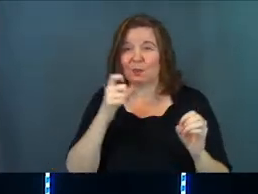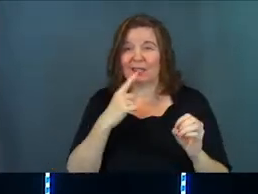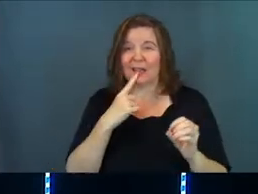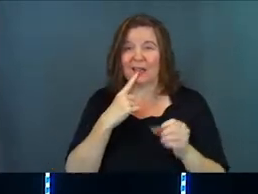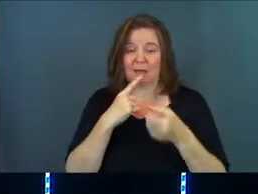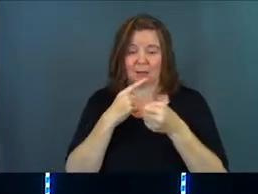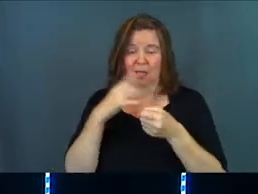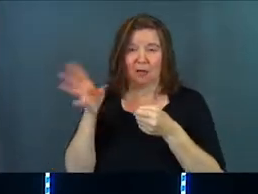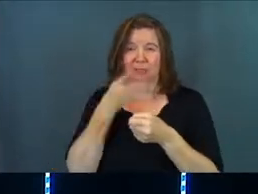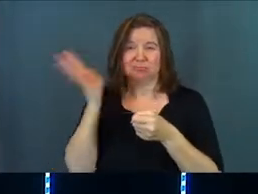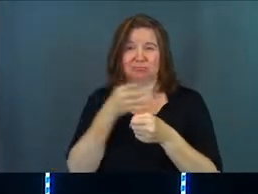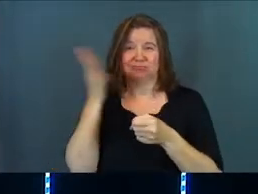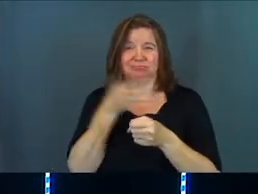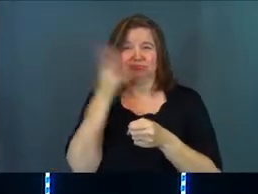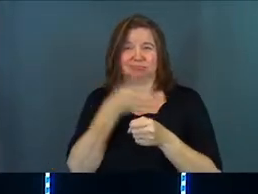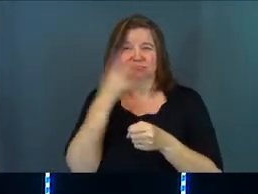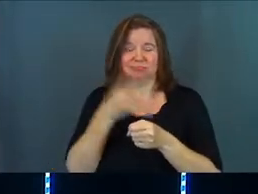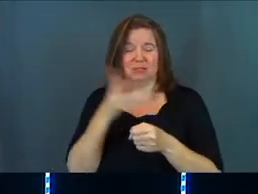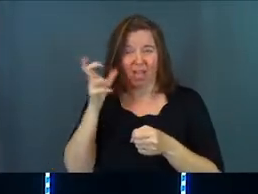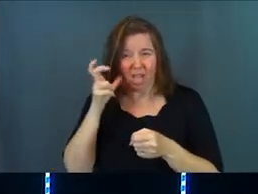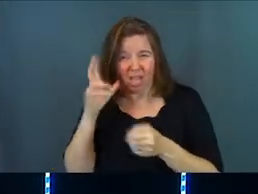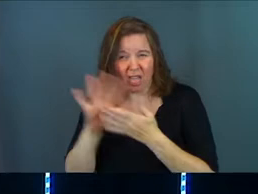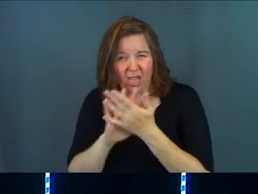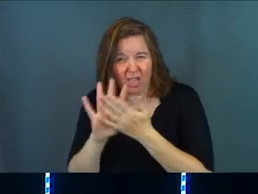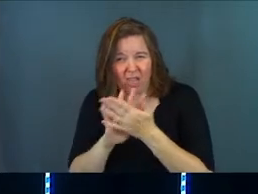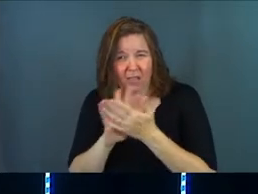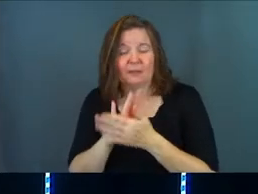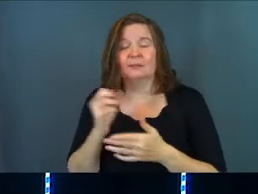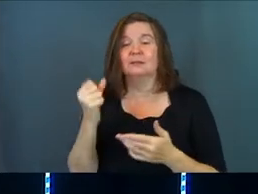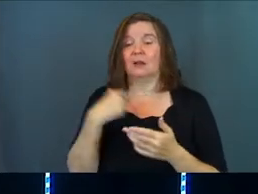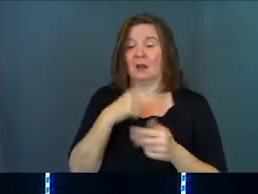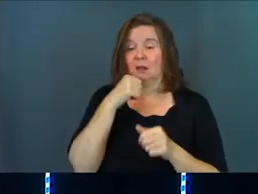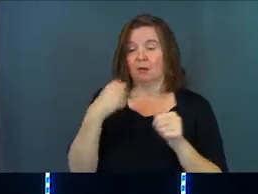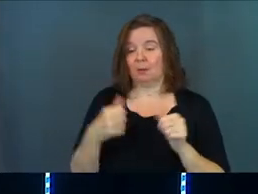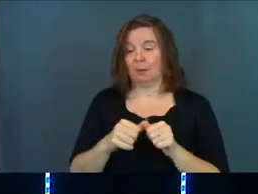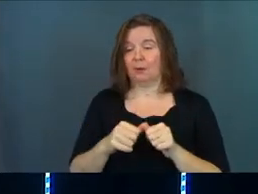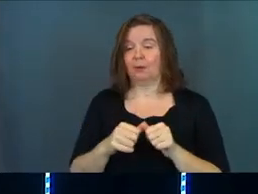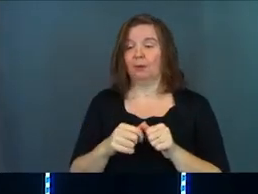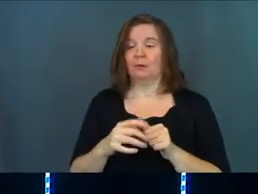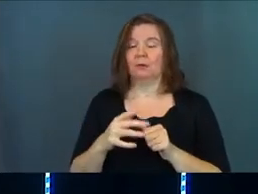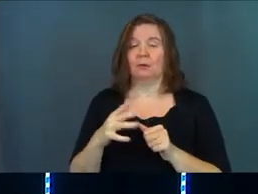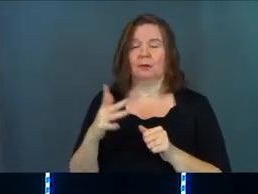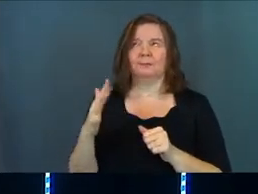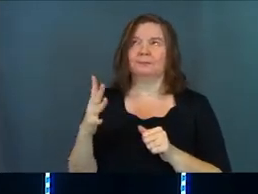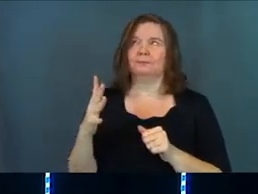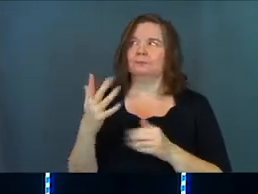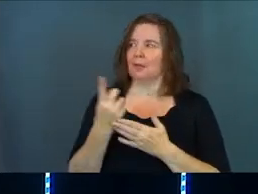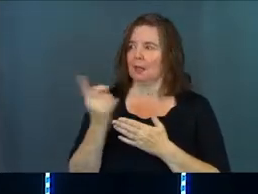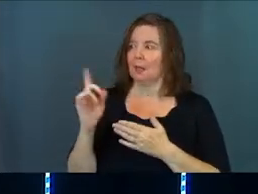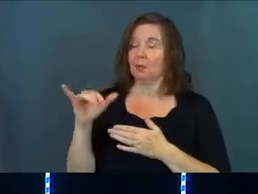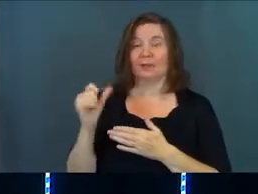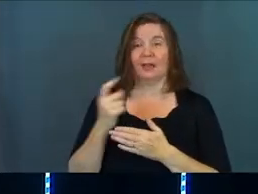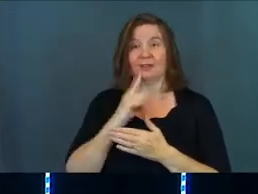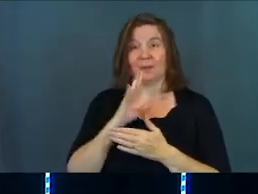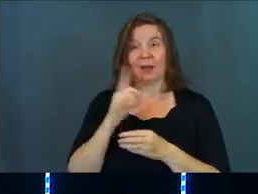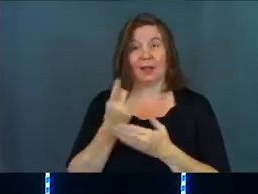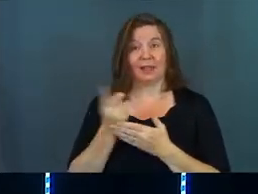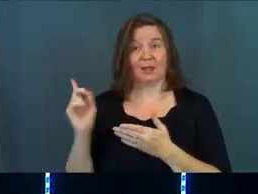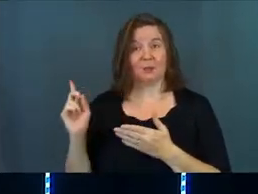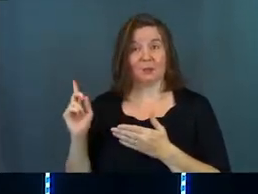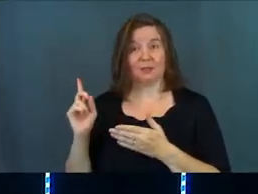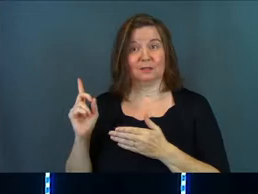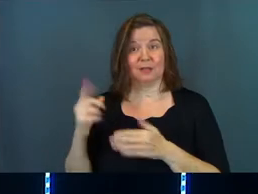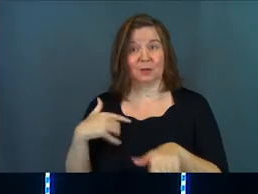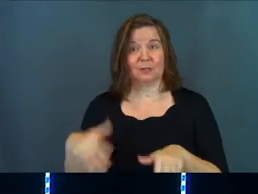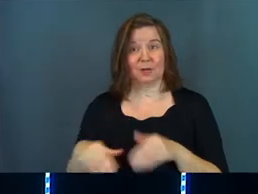we said because it was so windy into the microphone. And I remember last week, yeah, talked about last week,